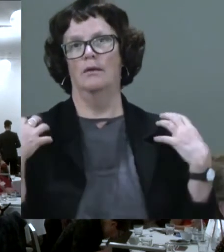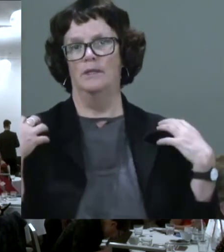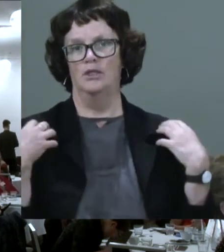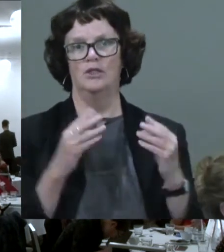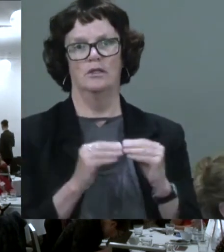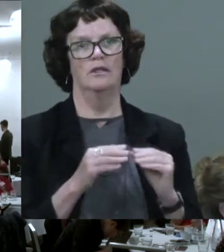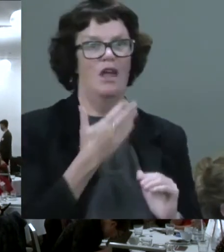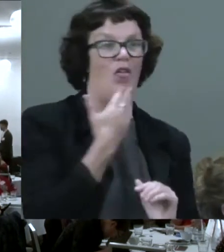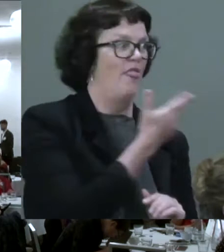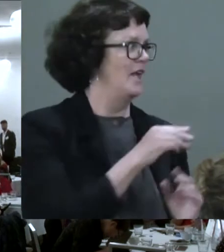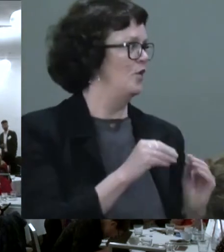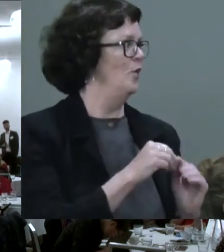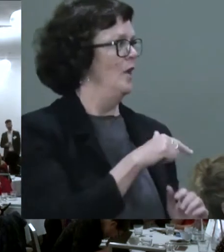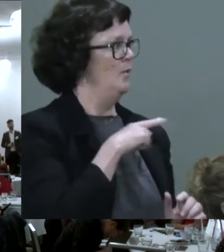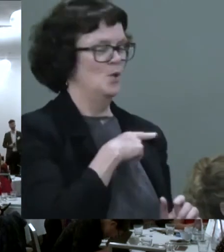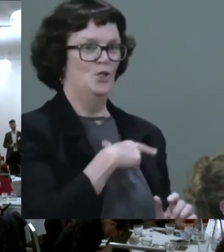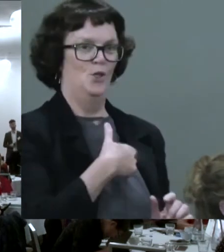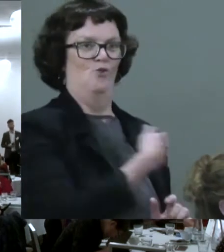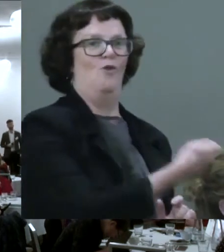you kept dragging us into it, too.